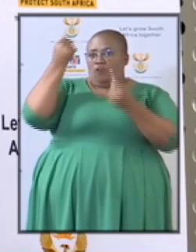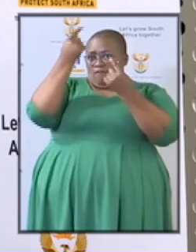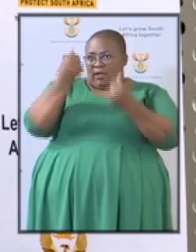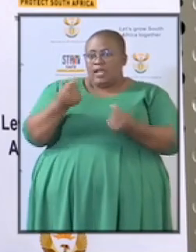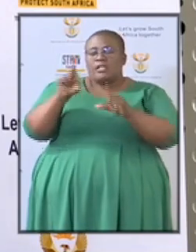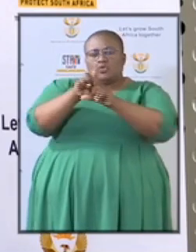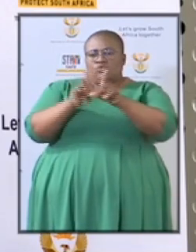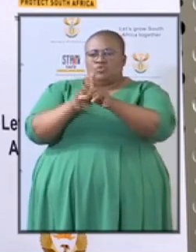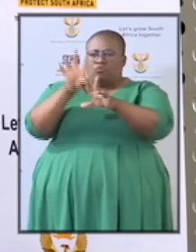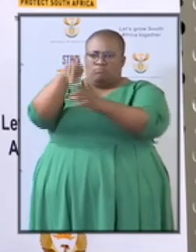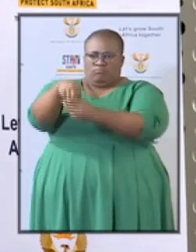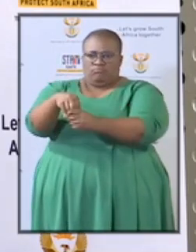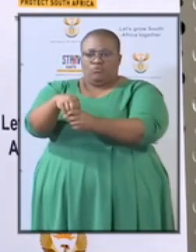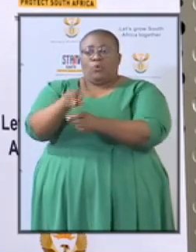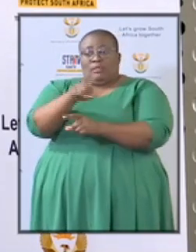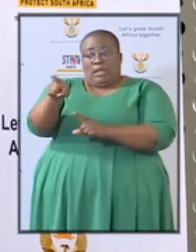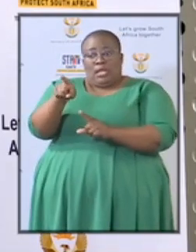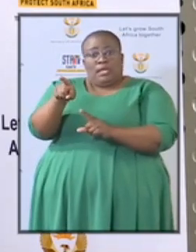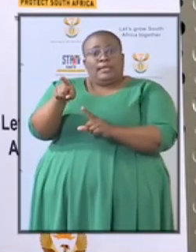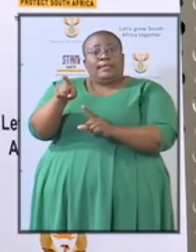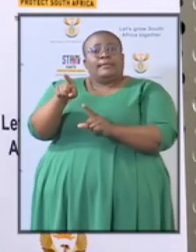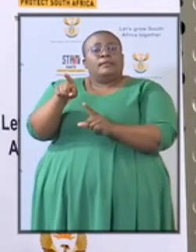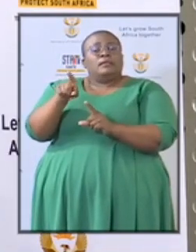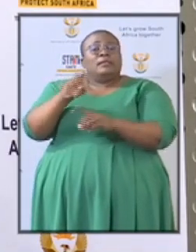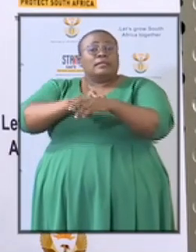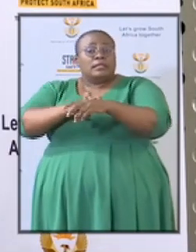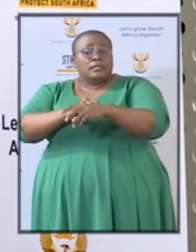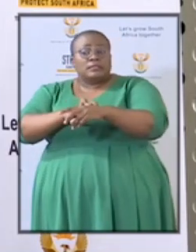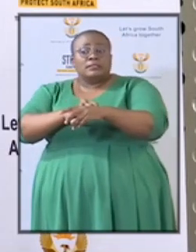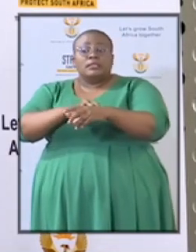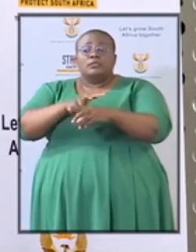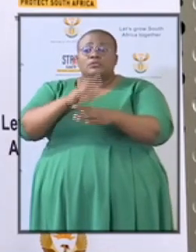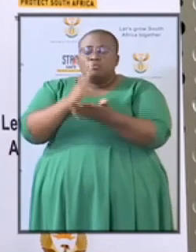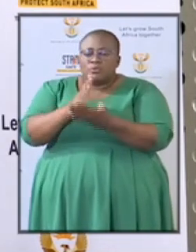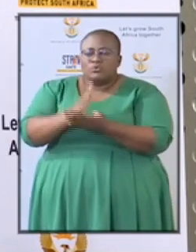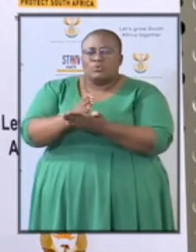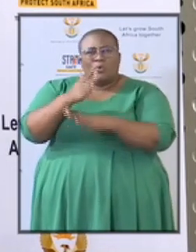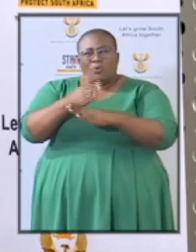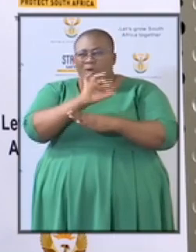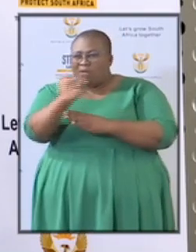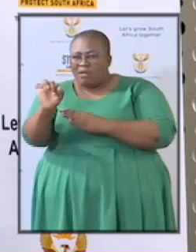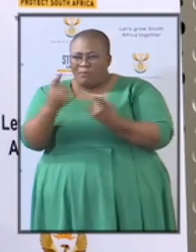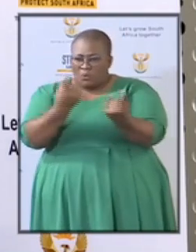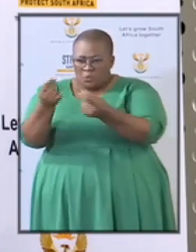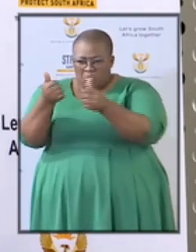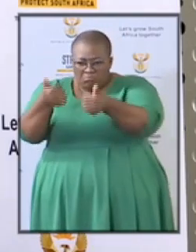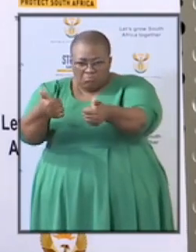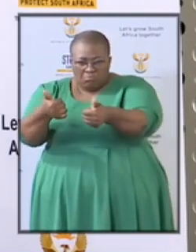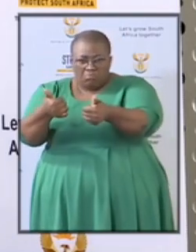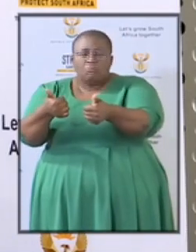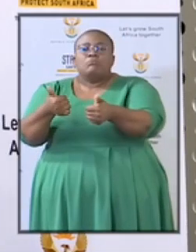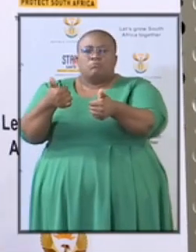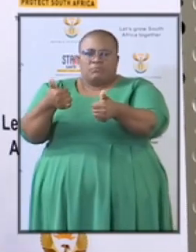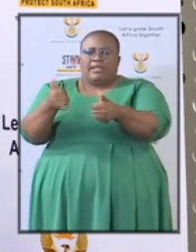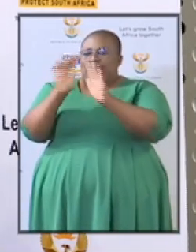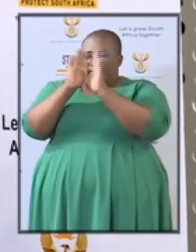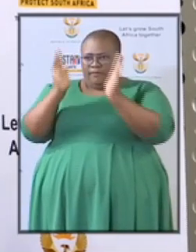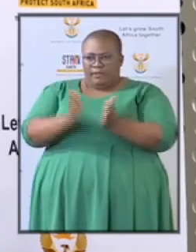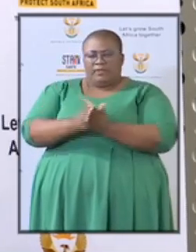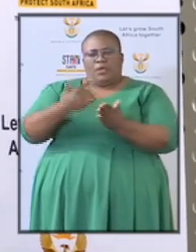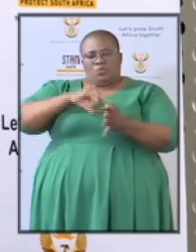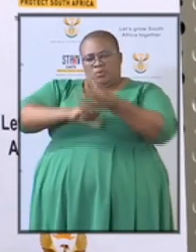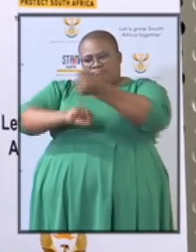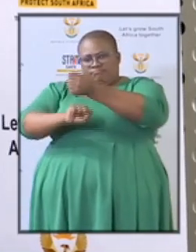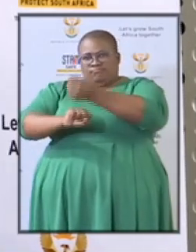that they may need to do their job in terms of being able to be supported to to to to perform in terms of their responsibilities